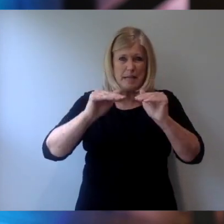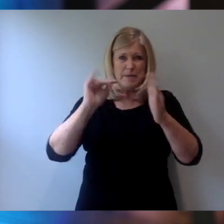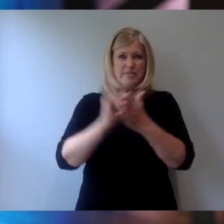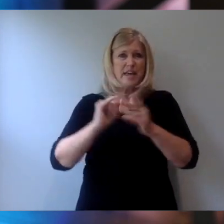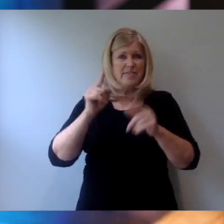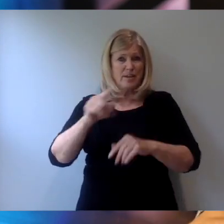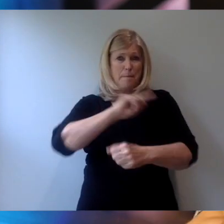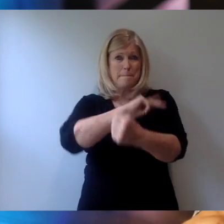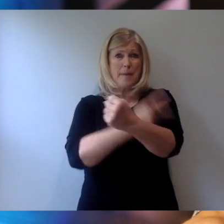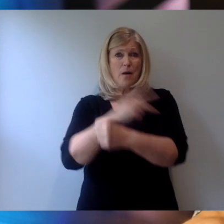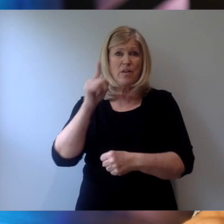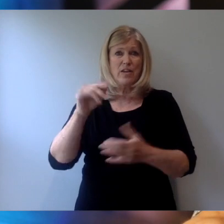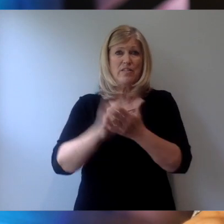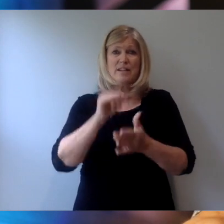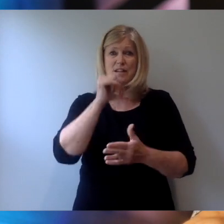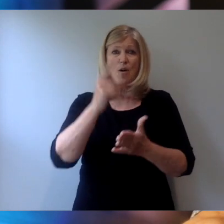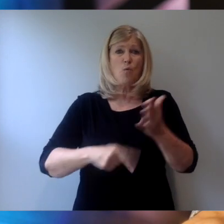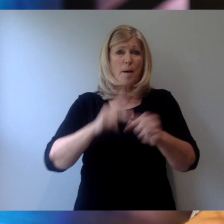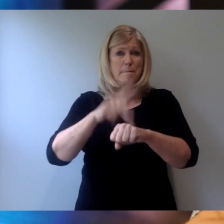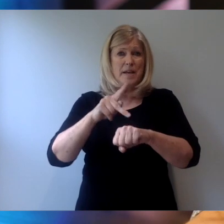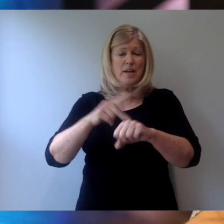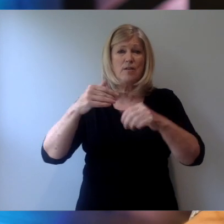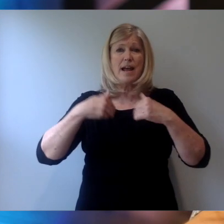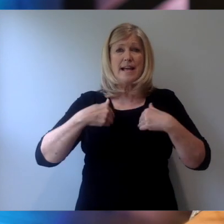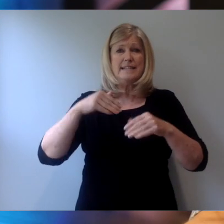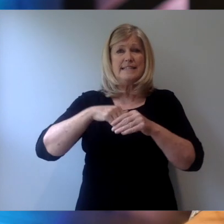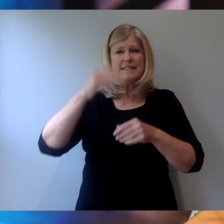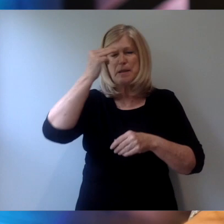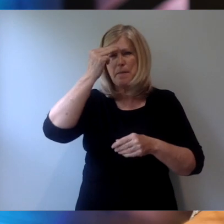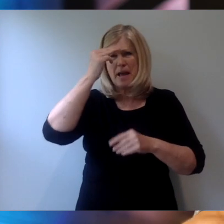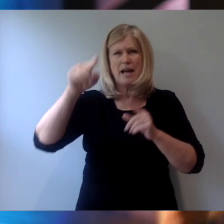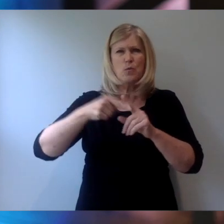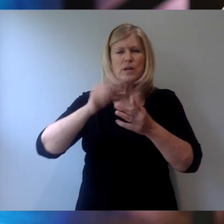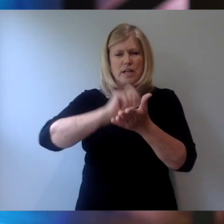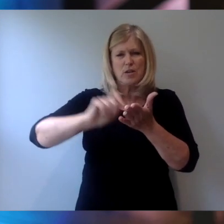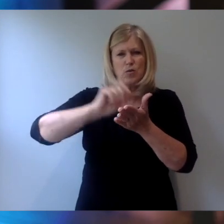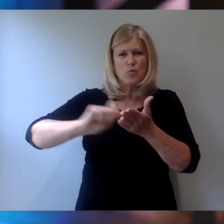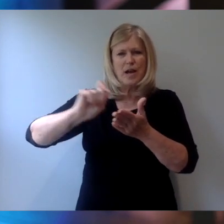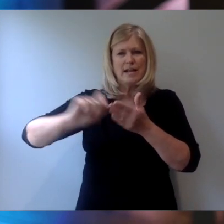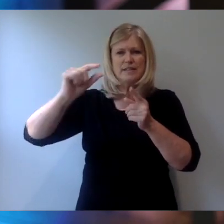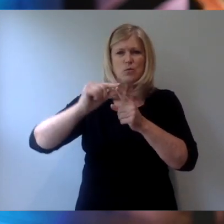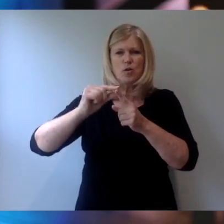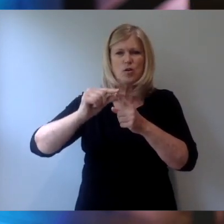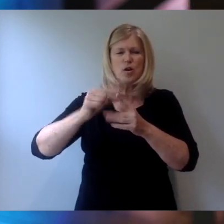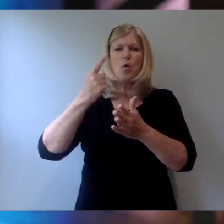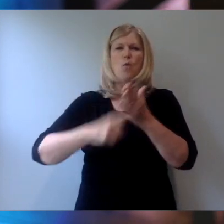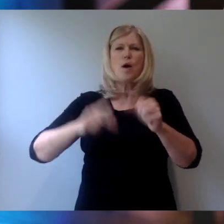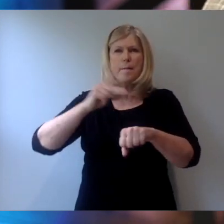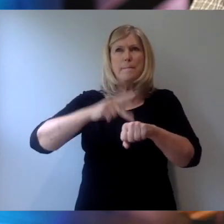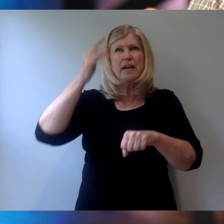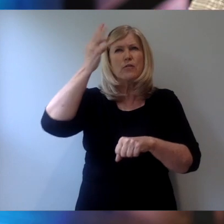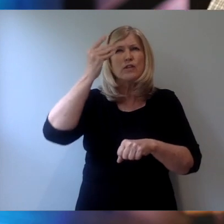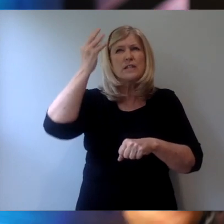That's not what Peter has in mind when he writes these words. What Peter has in mind, what Peter is